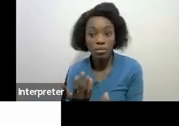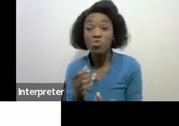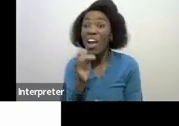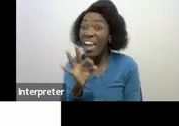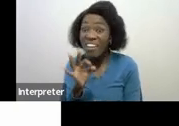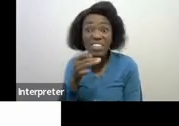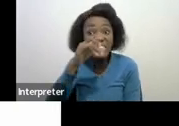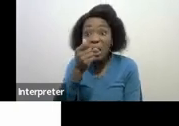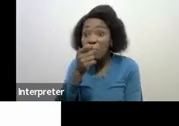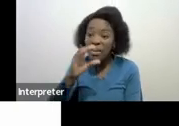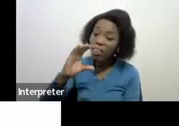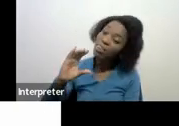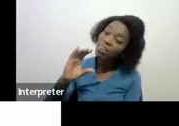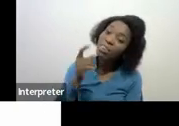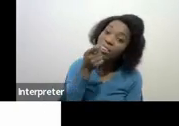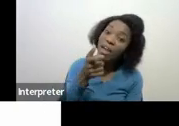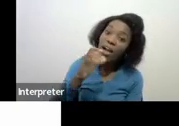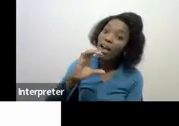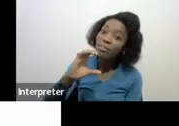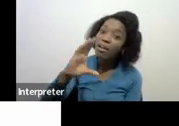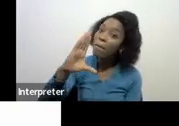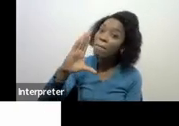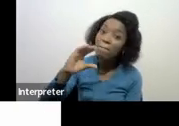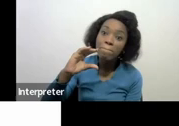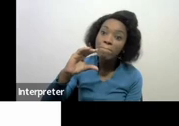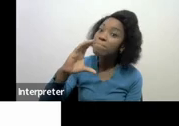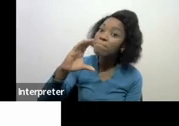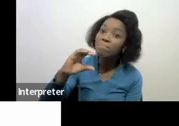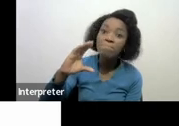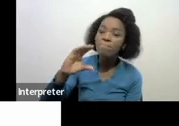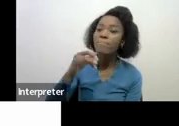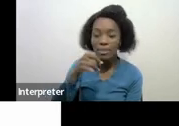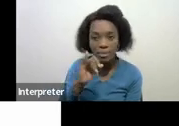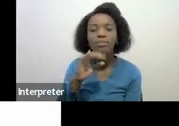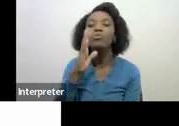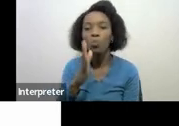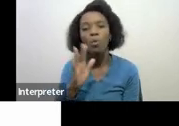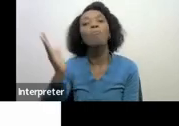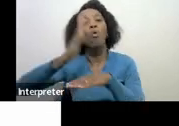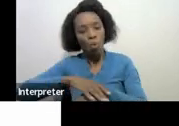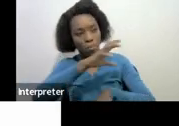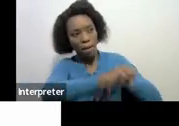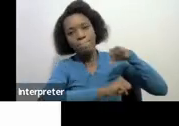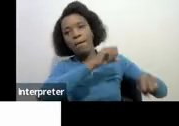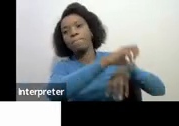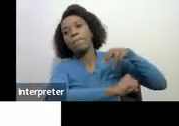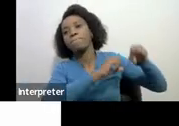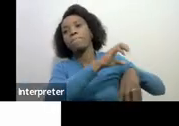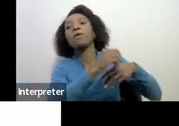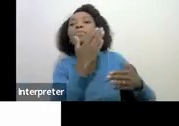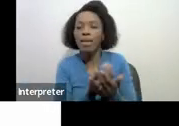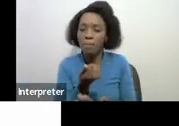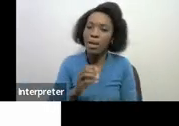then move on to the movable assets which are commonly known as properties such as